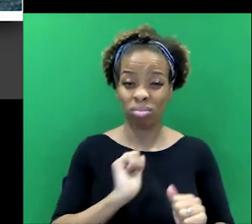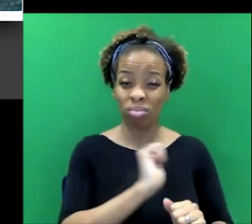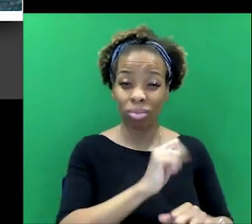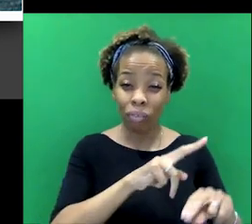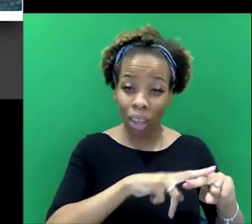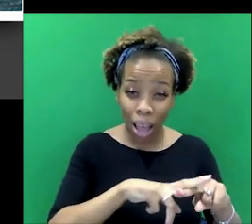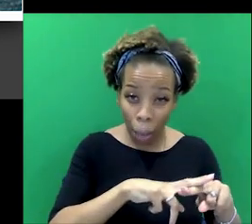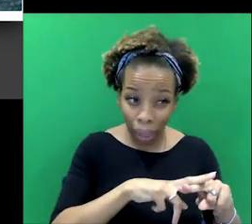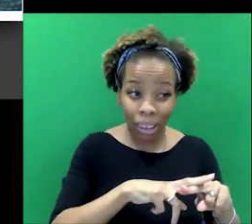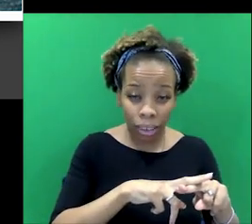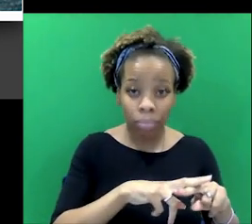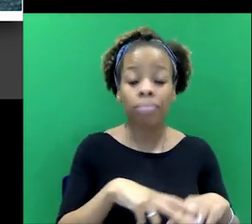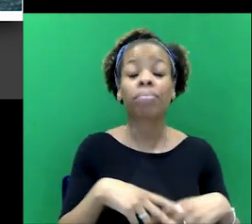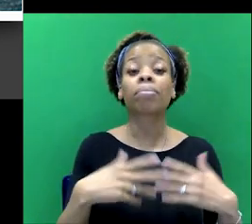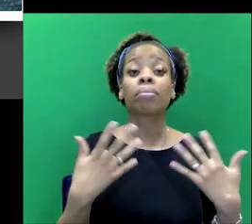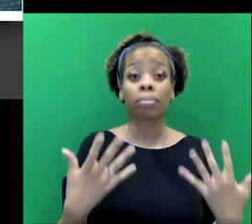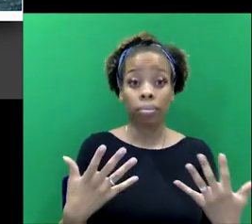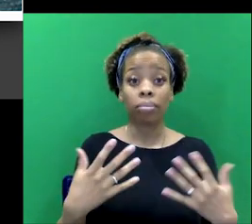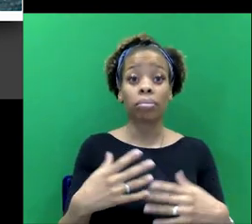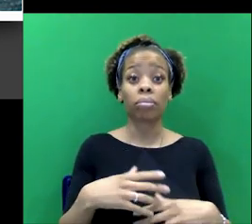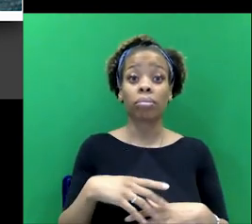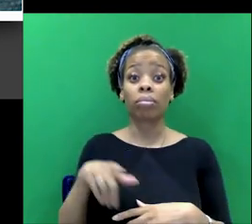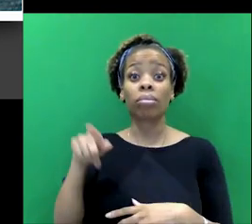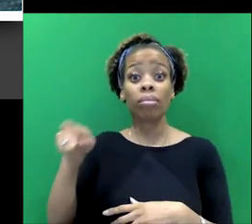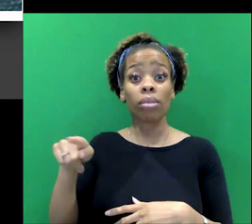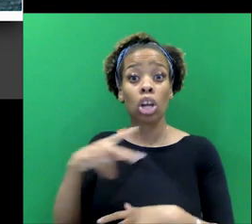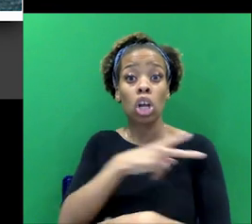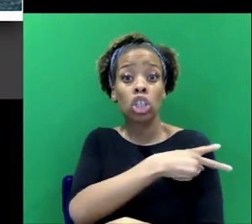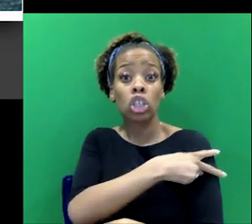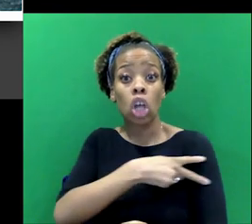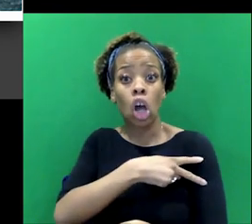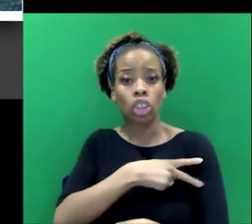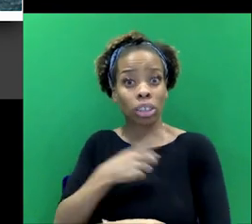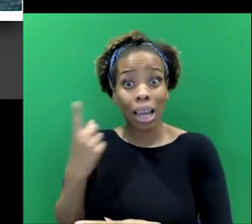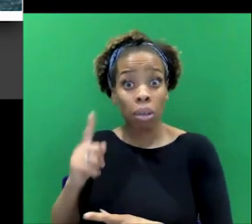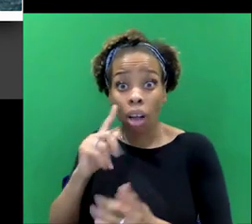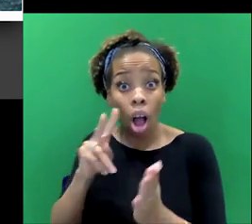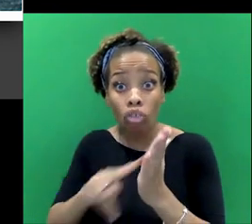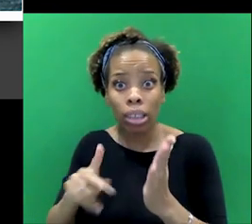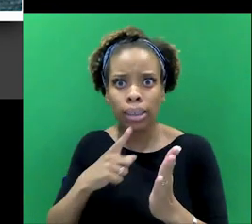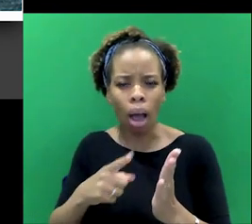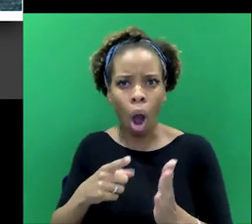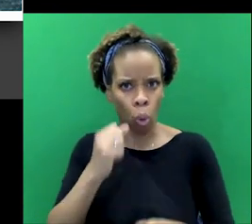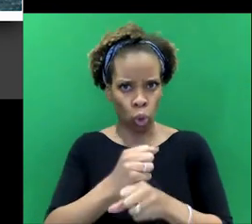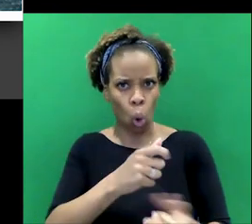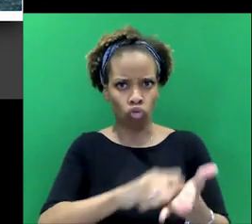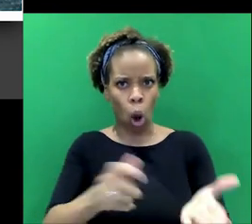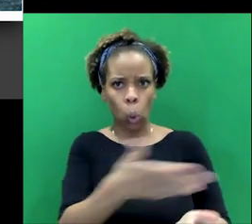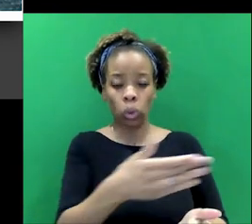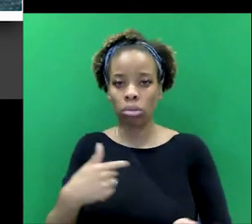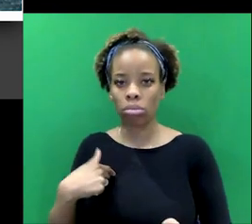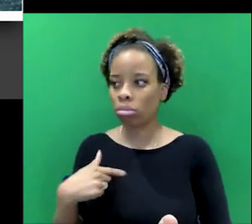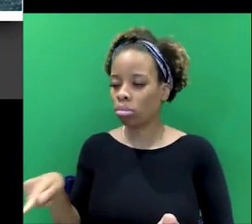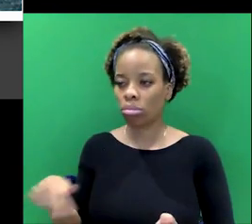And when this illiterate sergeant sort of says, I think it's George who wrote the letters, he's very happy to believe him. He